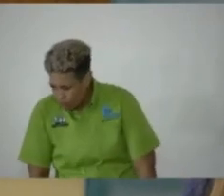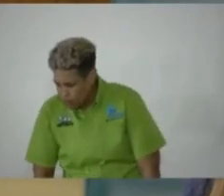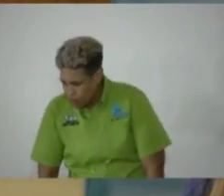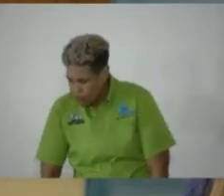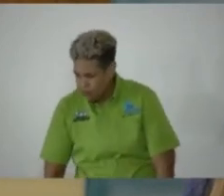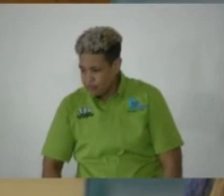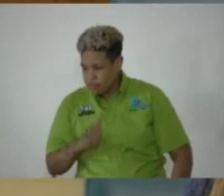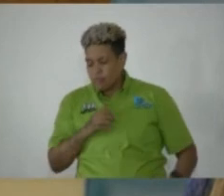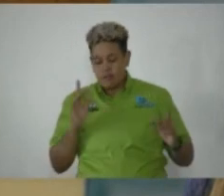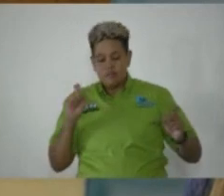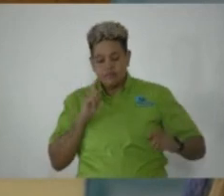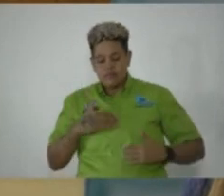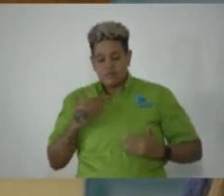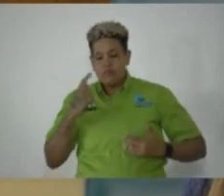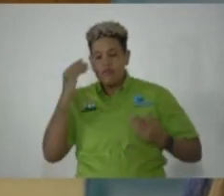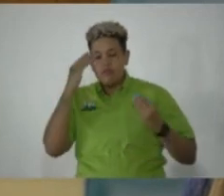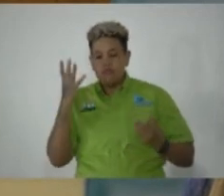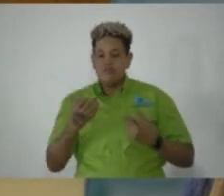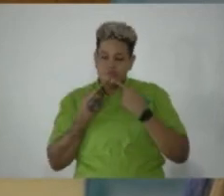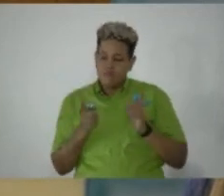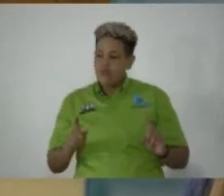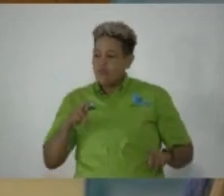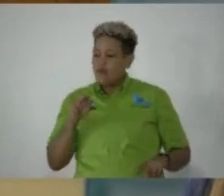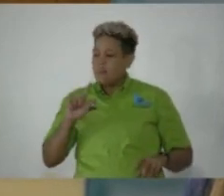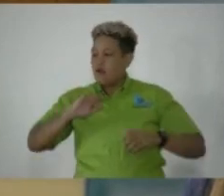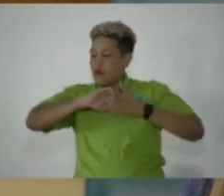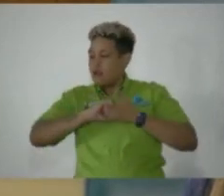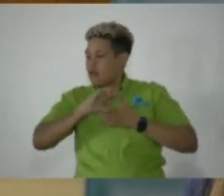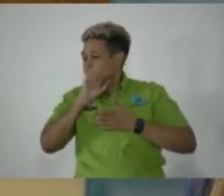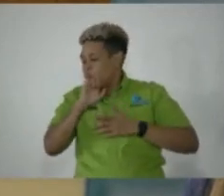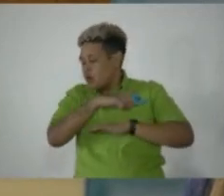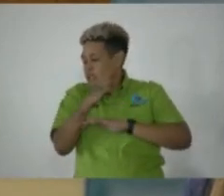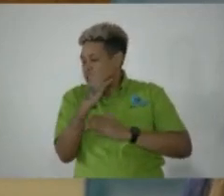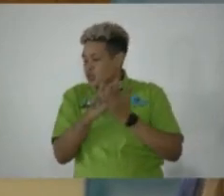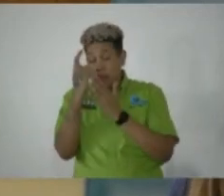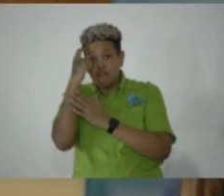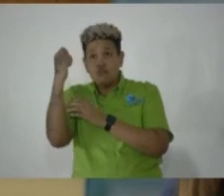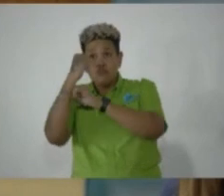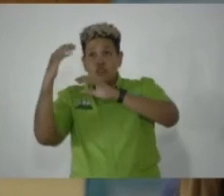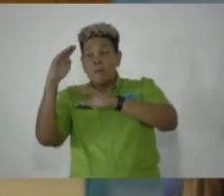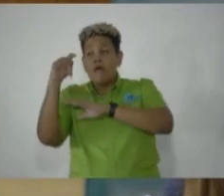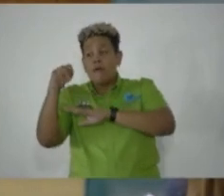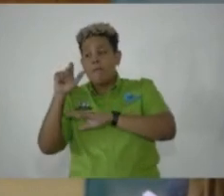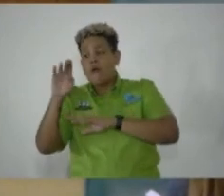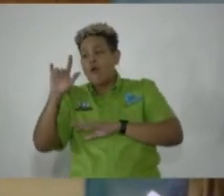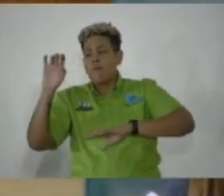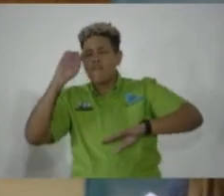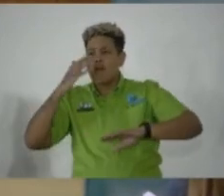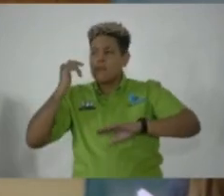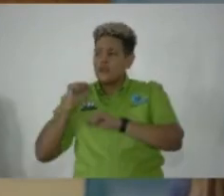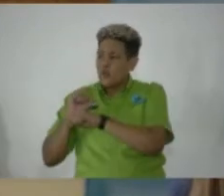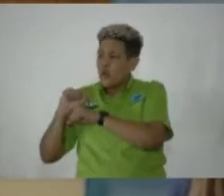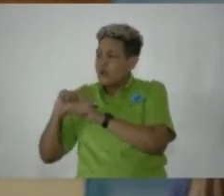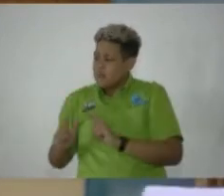Madam Speaker, pleased to be able to proclaim Paul Boogl day even as some of the dreams of Paul Boogl for better working